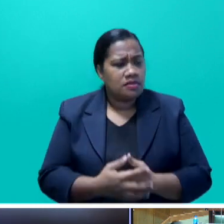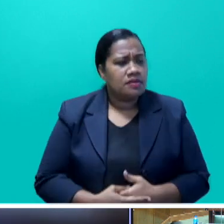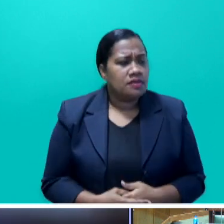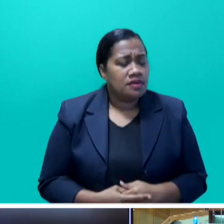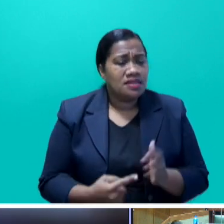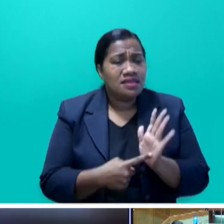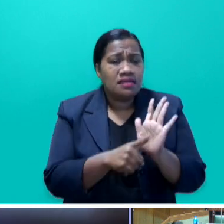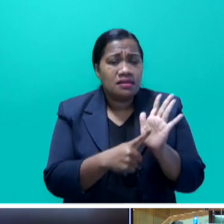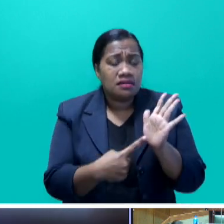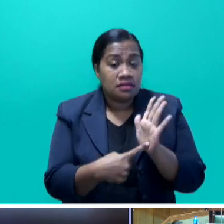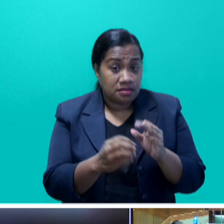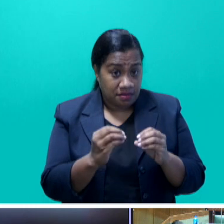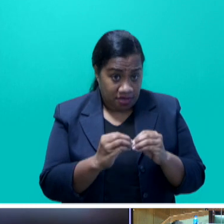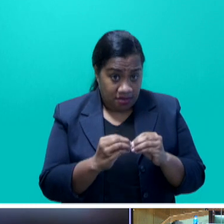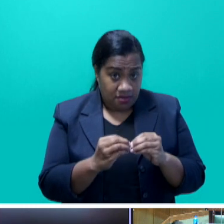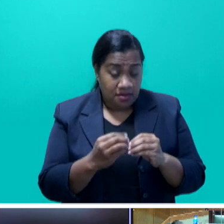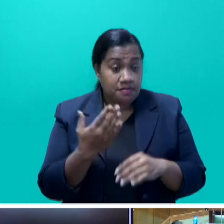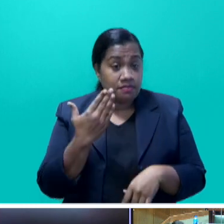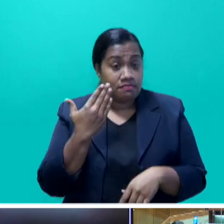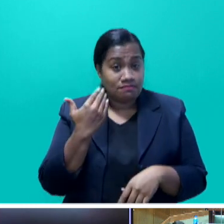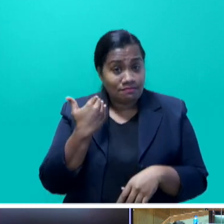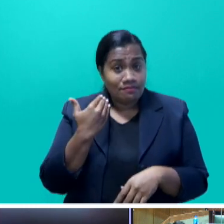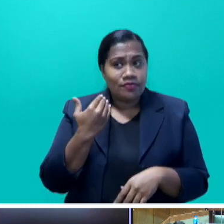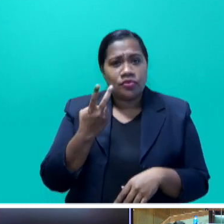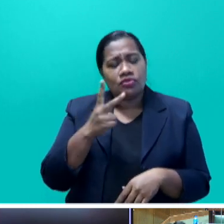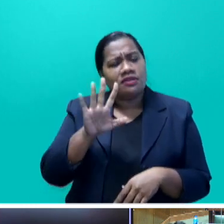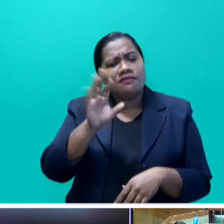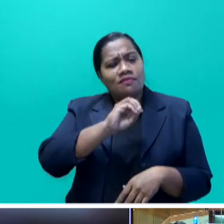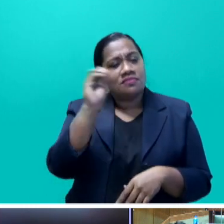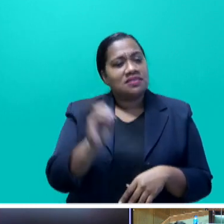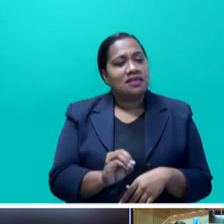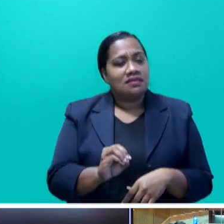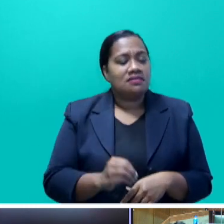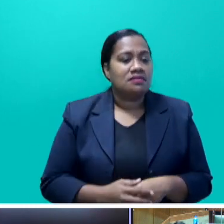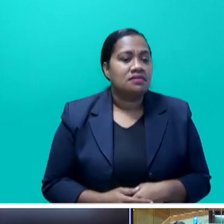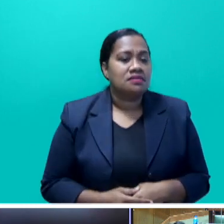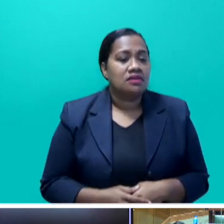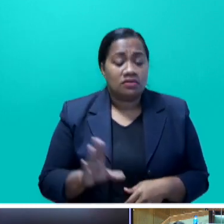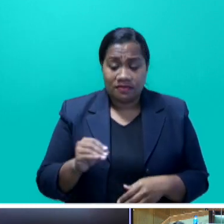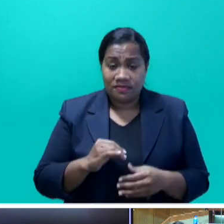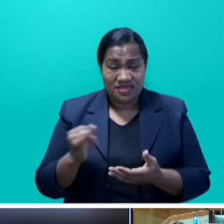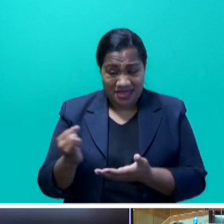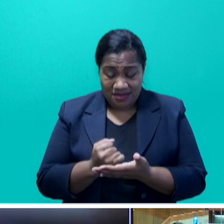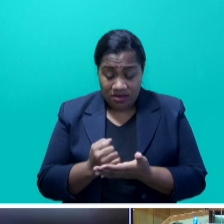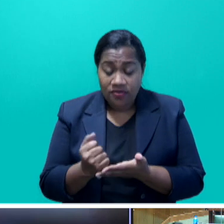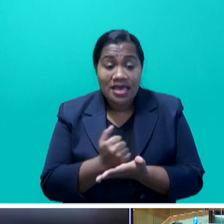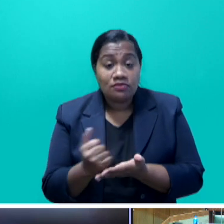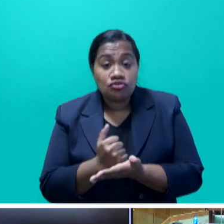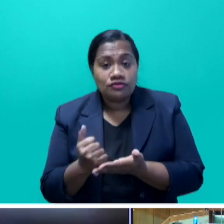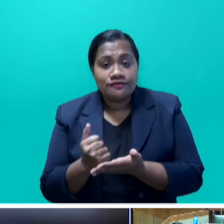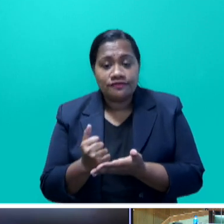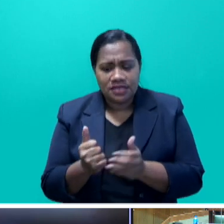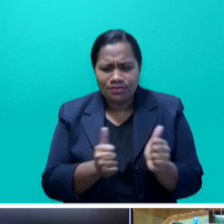TLTB used to clear 25% of lease income off in administrative costs. Now,